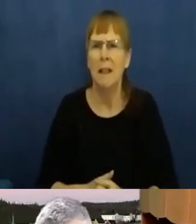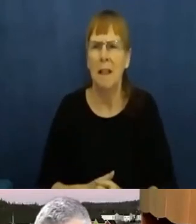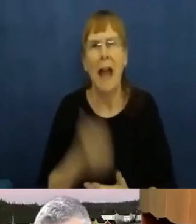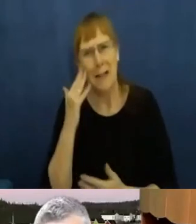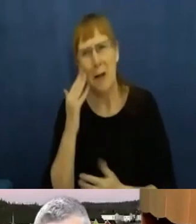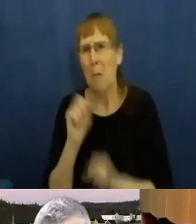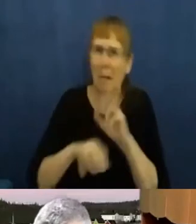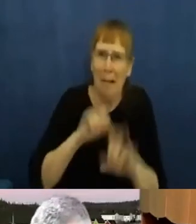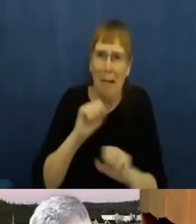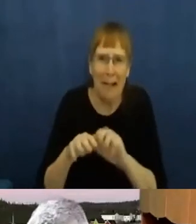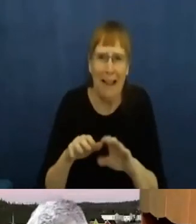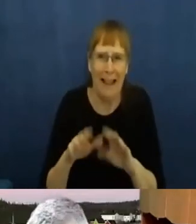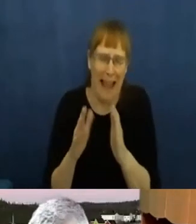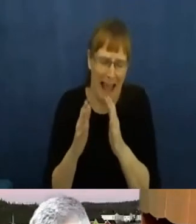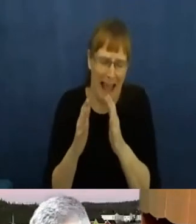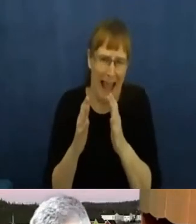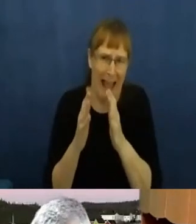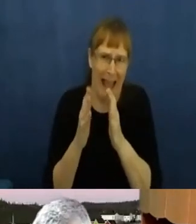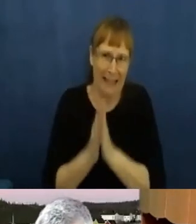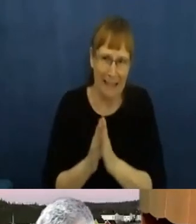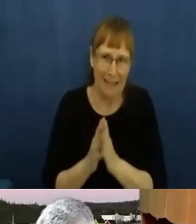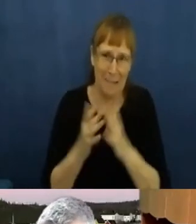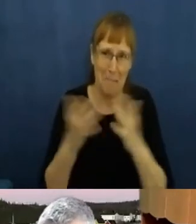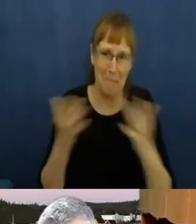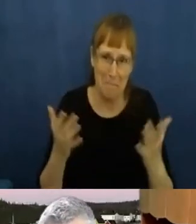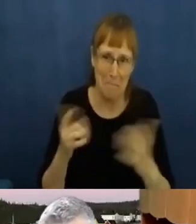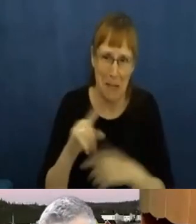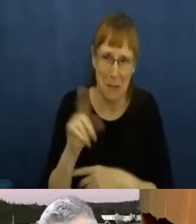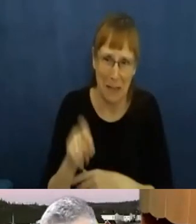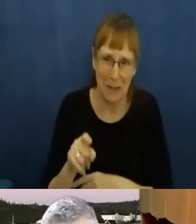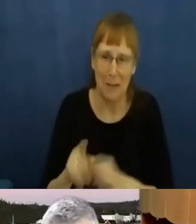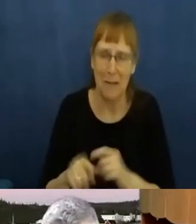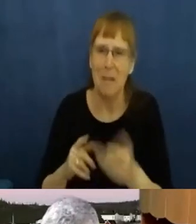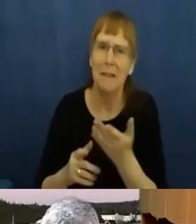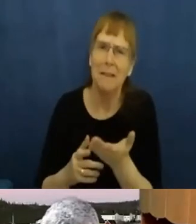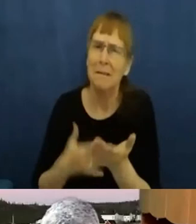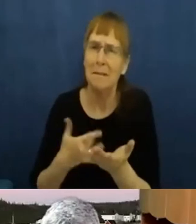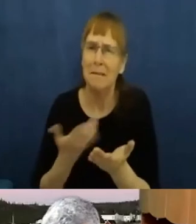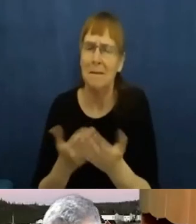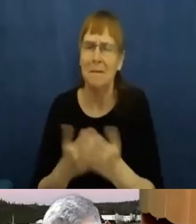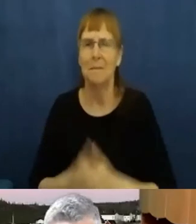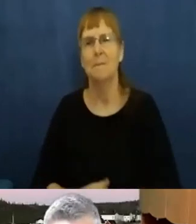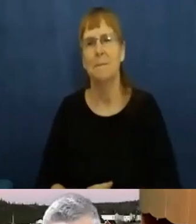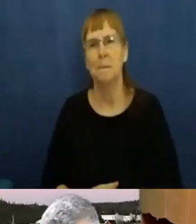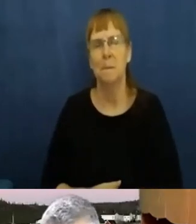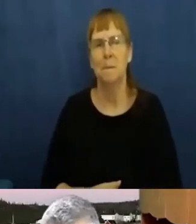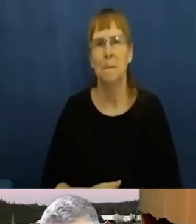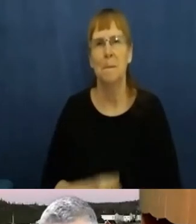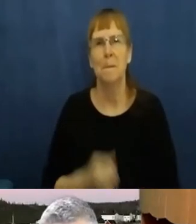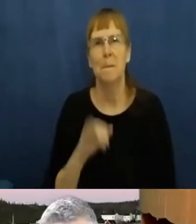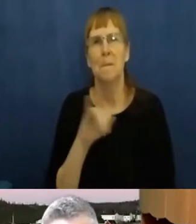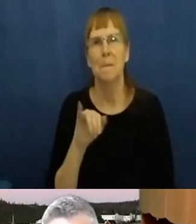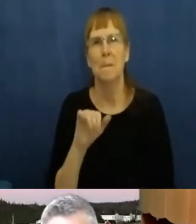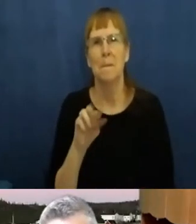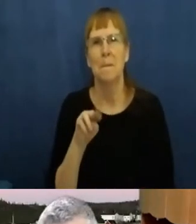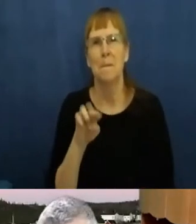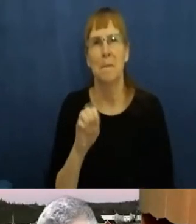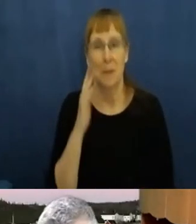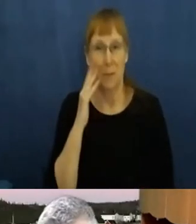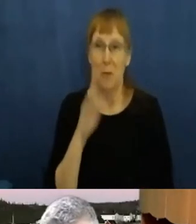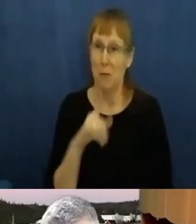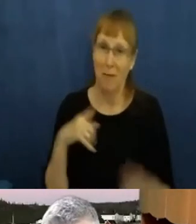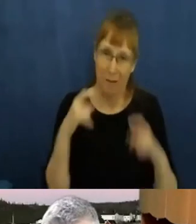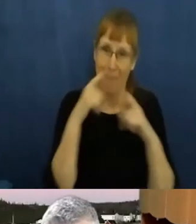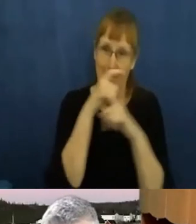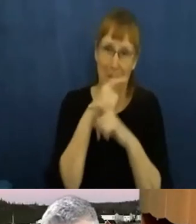lot. Oh, thank you. And, uh, sure. We can all acknowledge it's a very complex, uh, question to, uh,